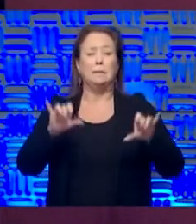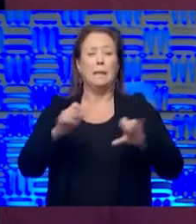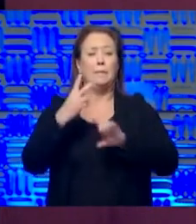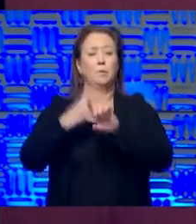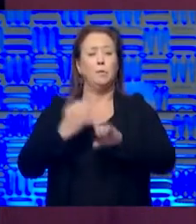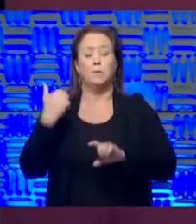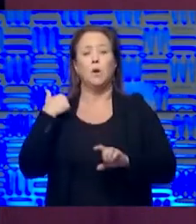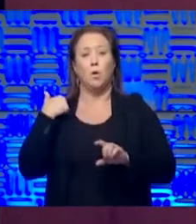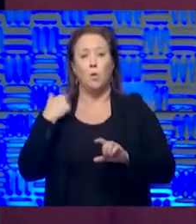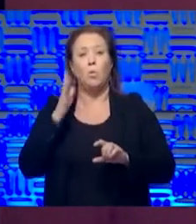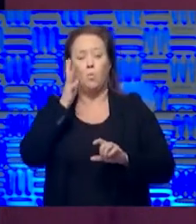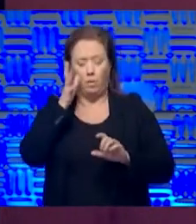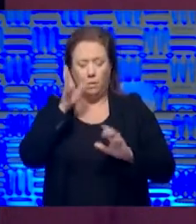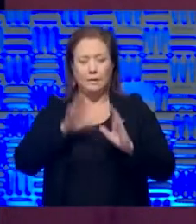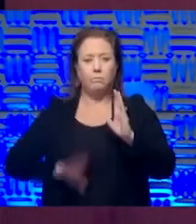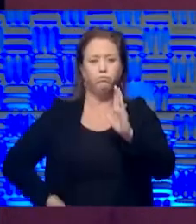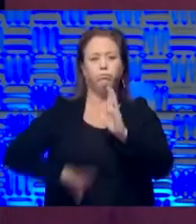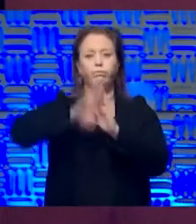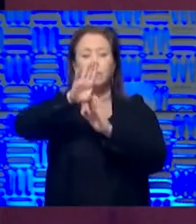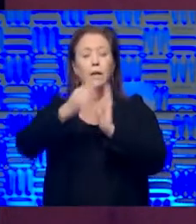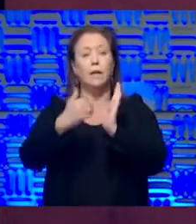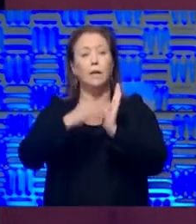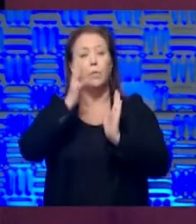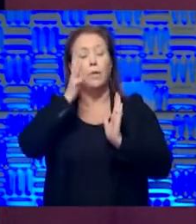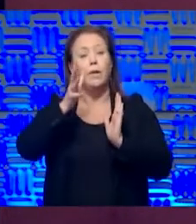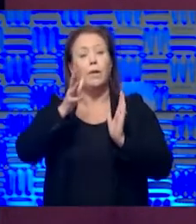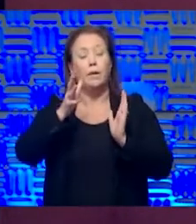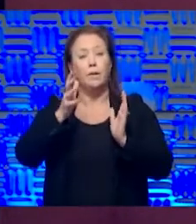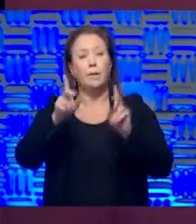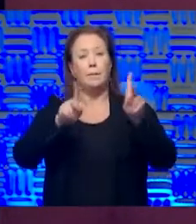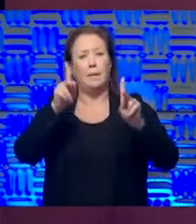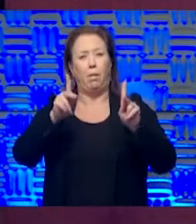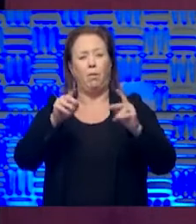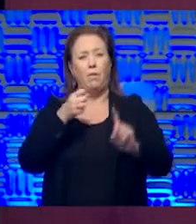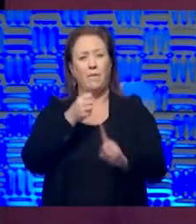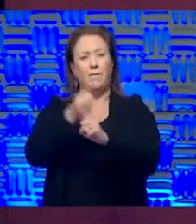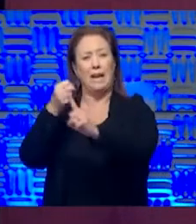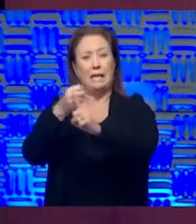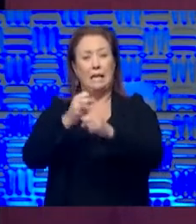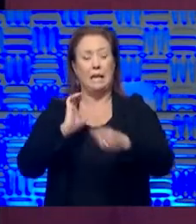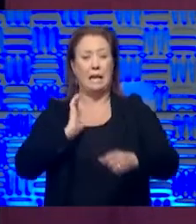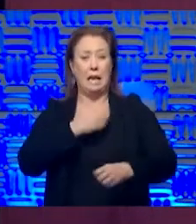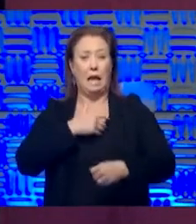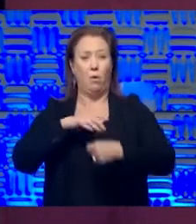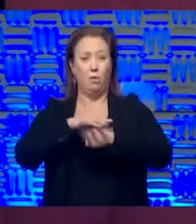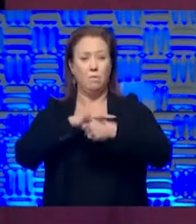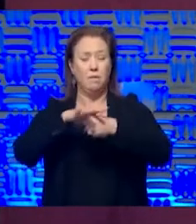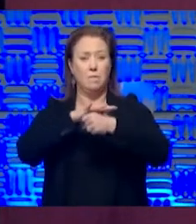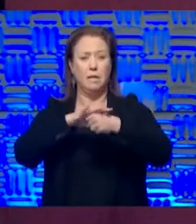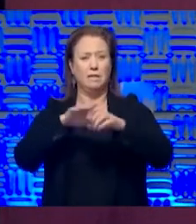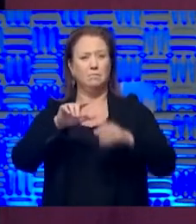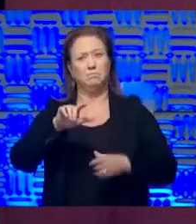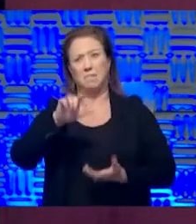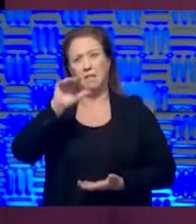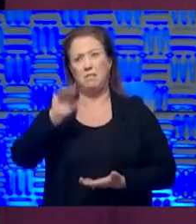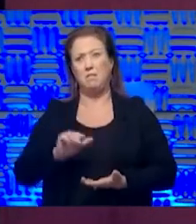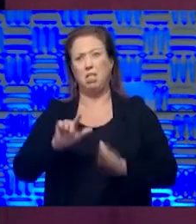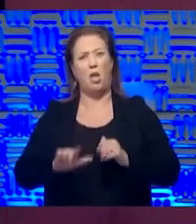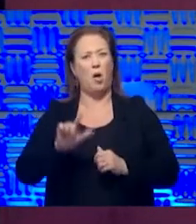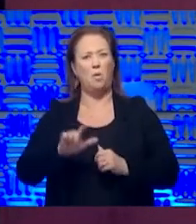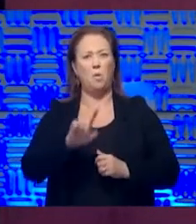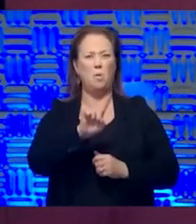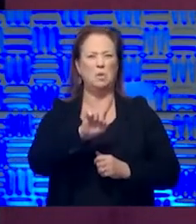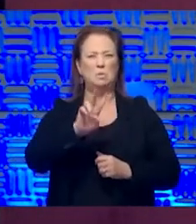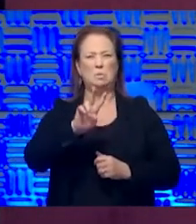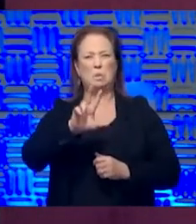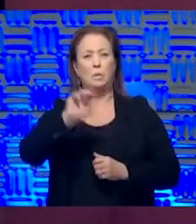then we will still see a surge because the number of people who have been affected in our area is still very low. It's probably around a one or two